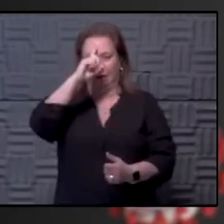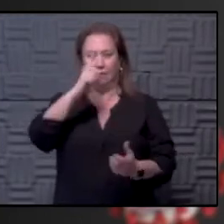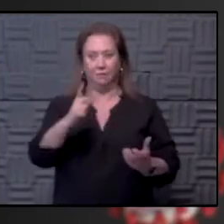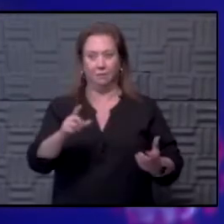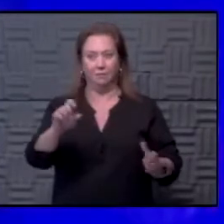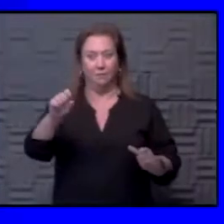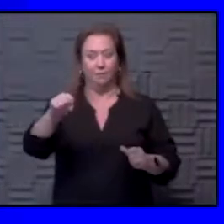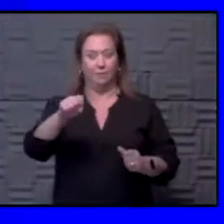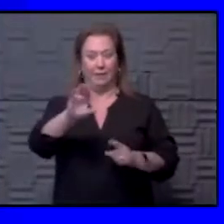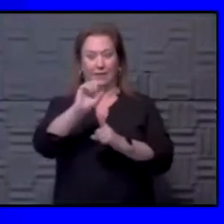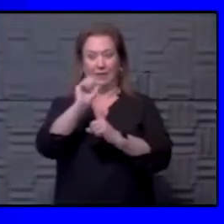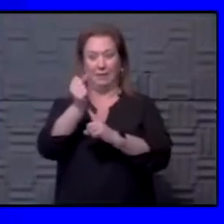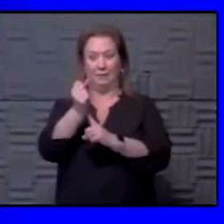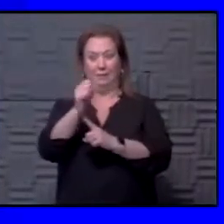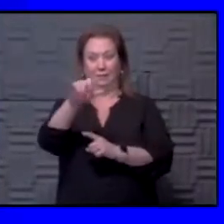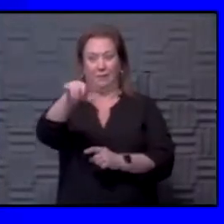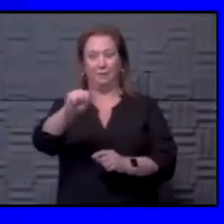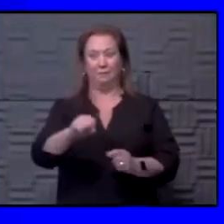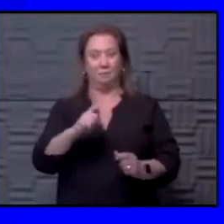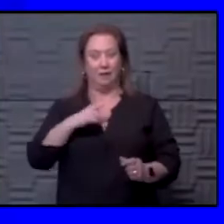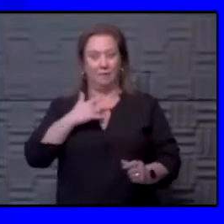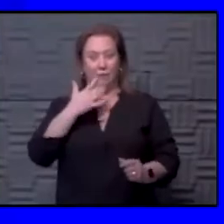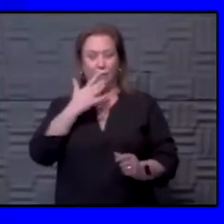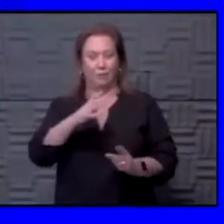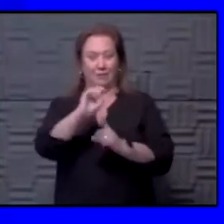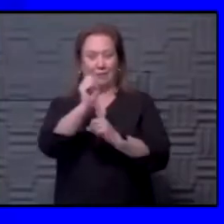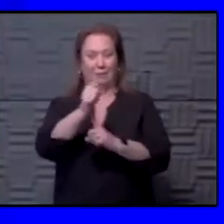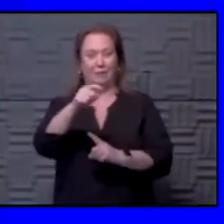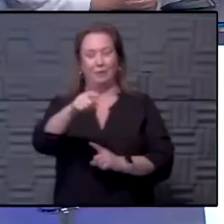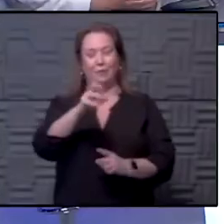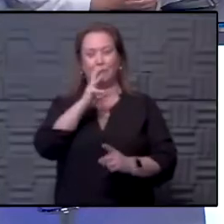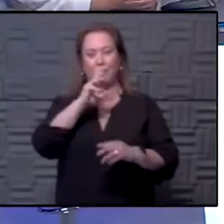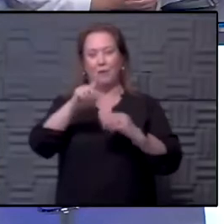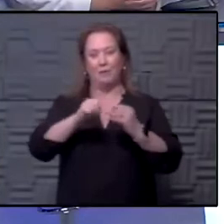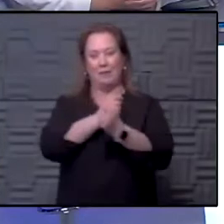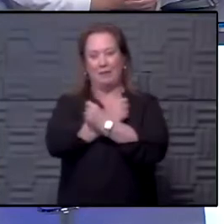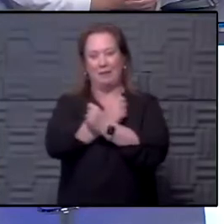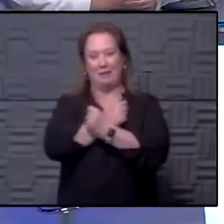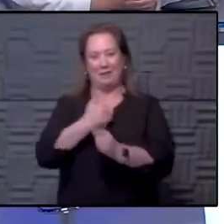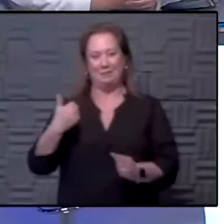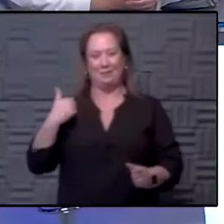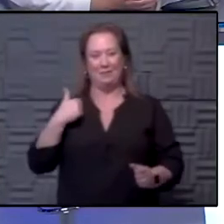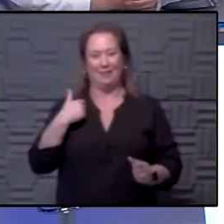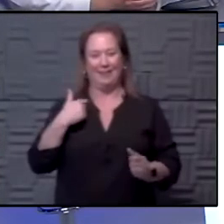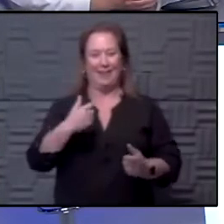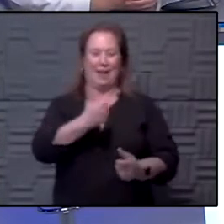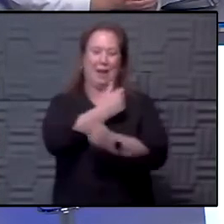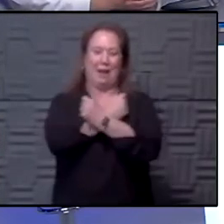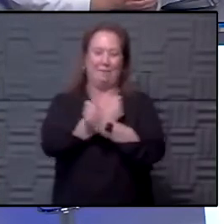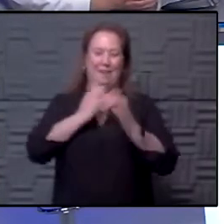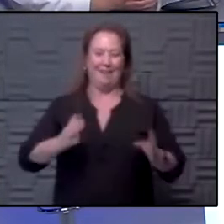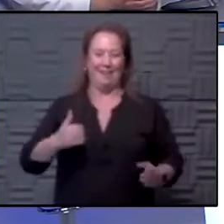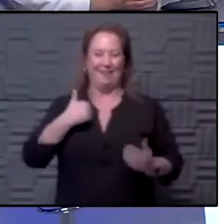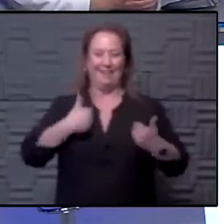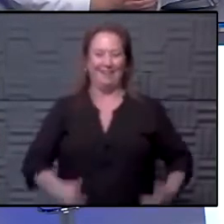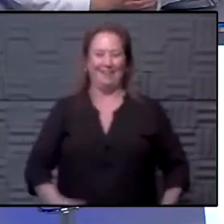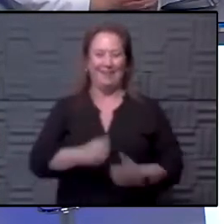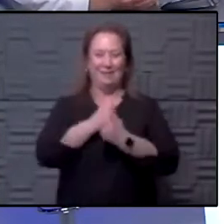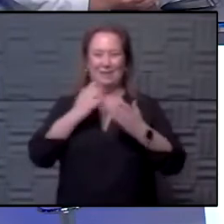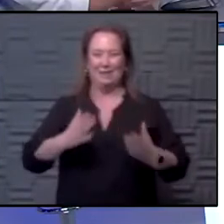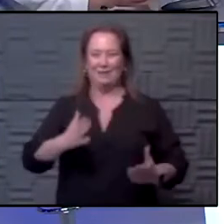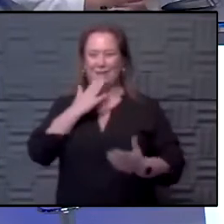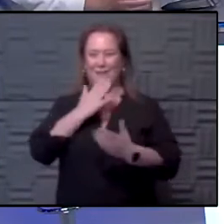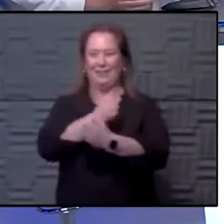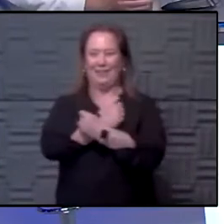think in this situation, yeah, I do. Yeah, I think we've talked about hugs before. I know. I'm the hugger, people. I am a It's good to give hugs.